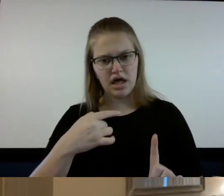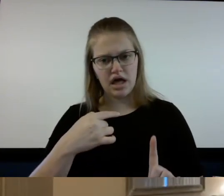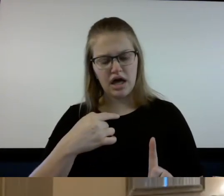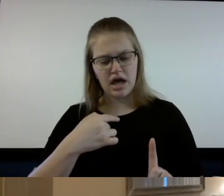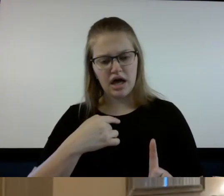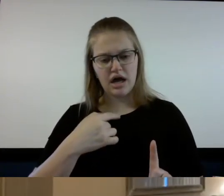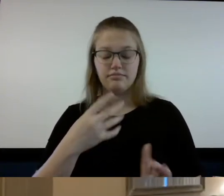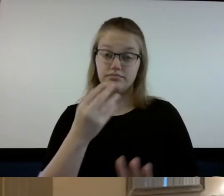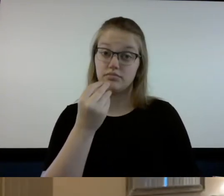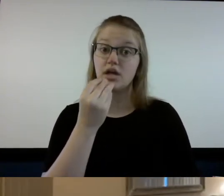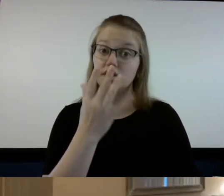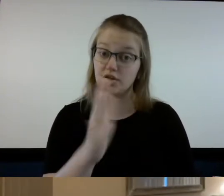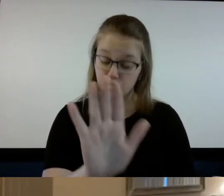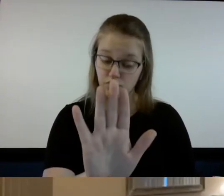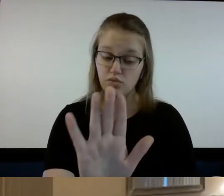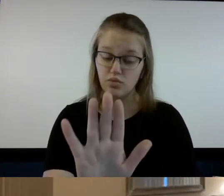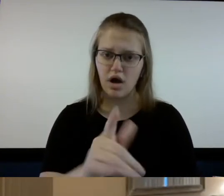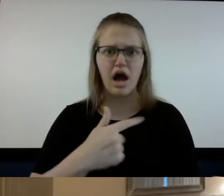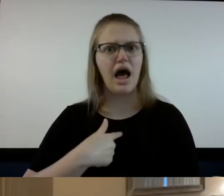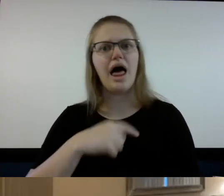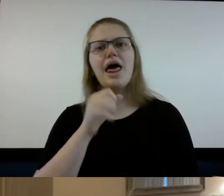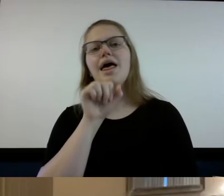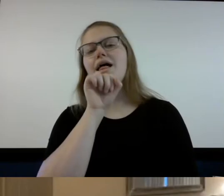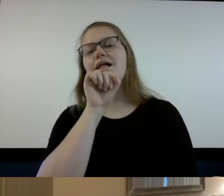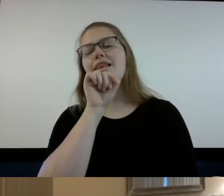I'm gonna tell you I love I love people